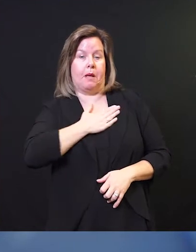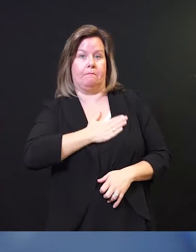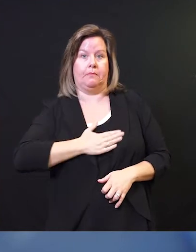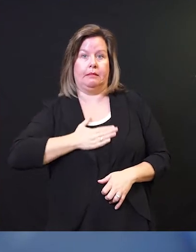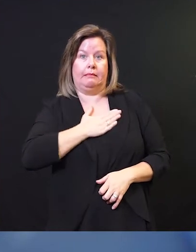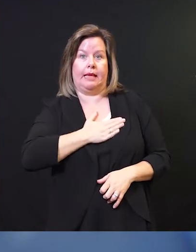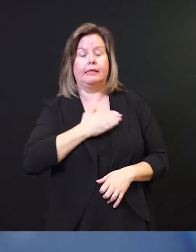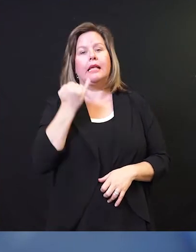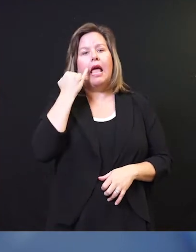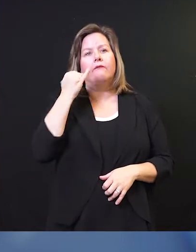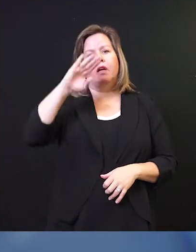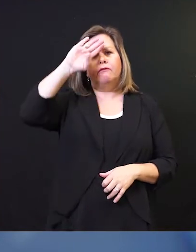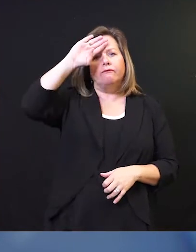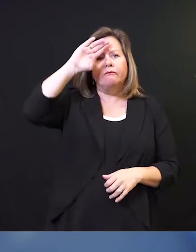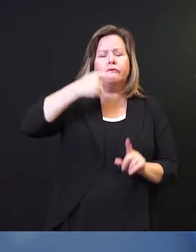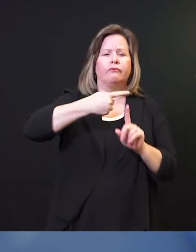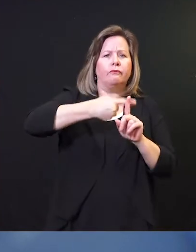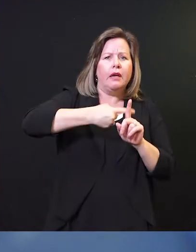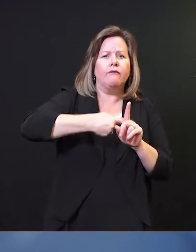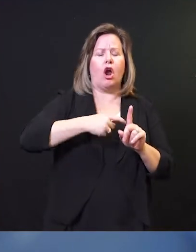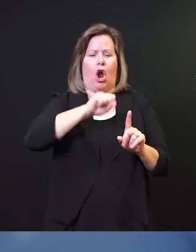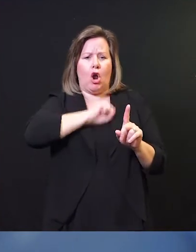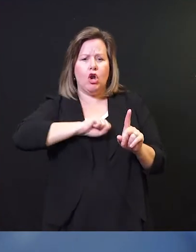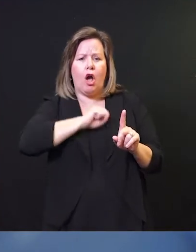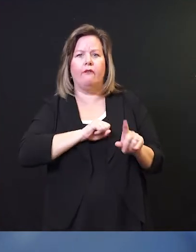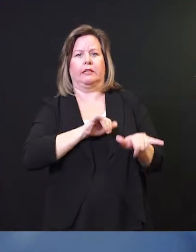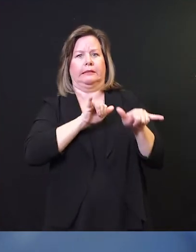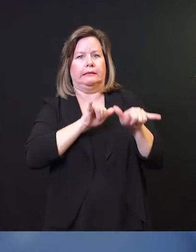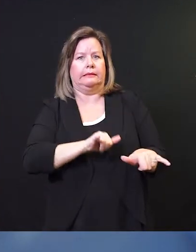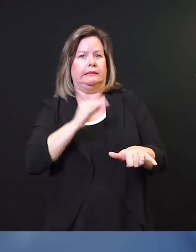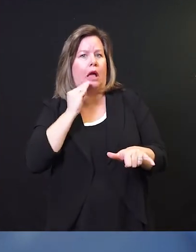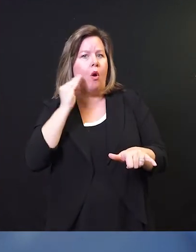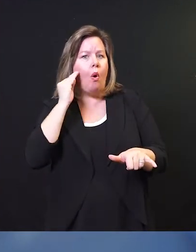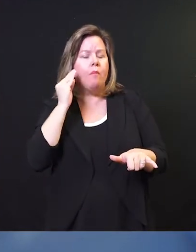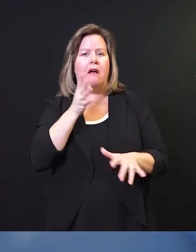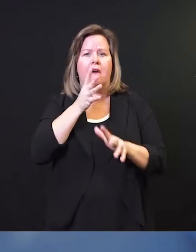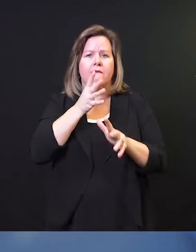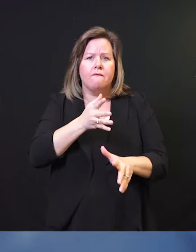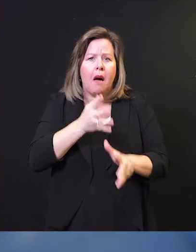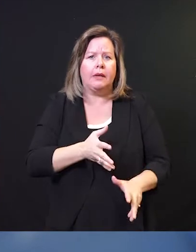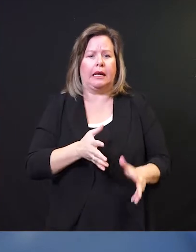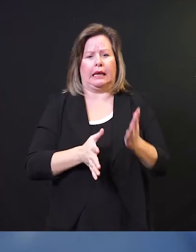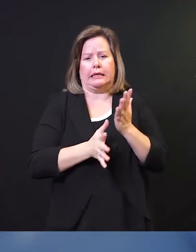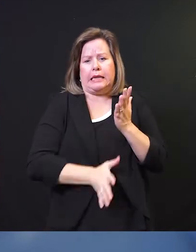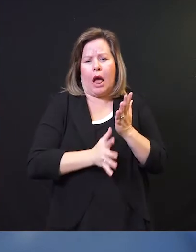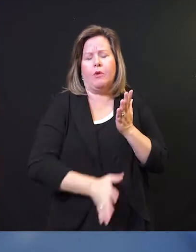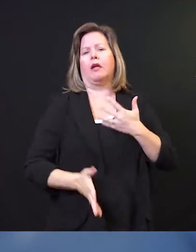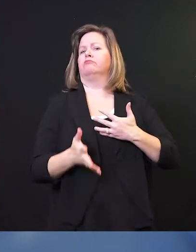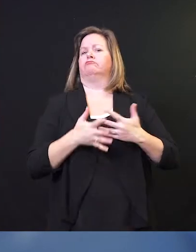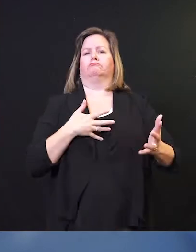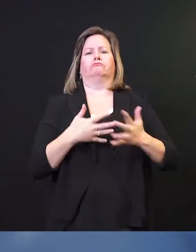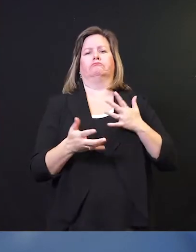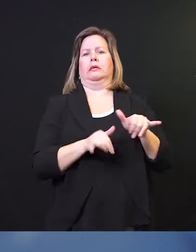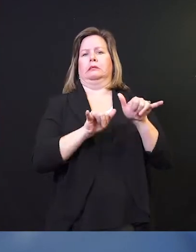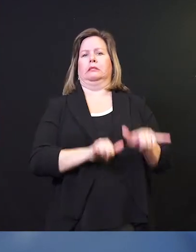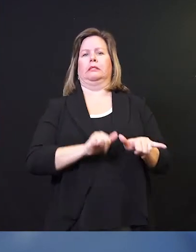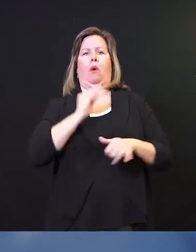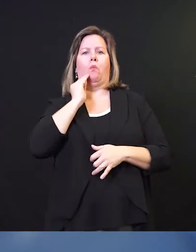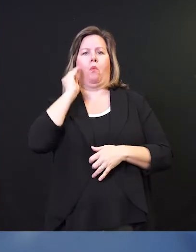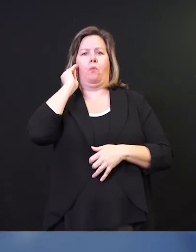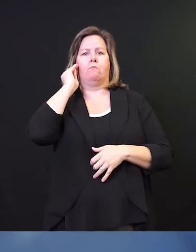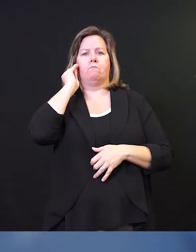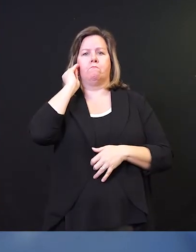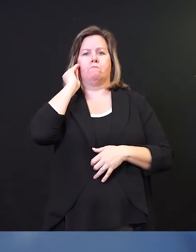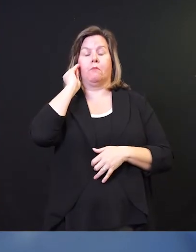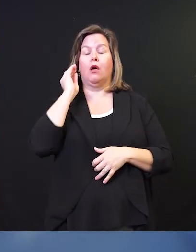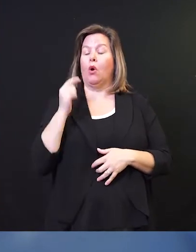home. If it's a fever, coughing, of course, please stay home. If it's vomiting, diarrhea, any other symptoms. At this time, we